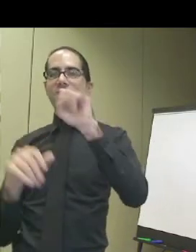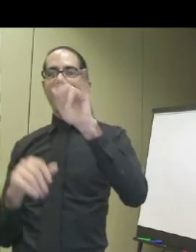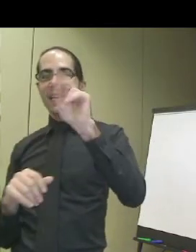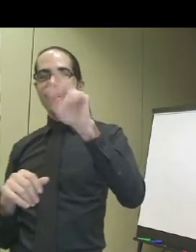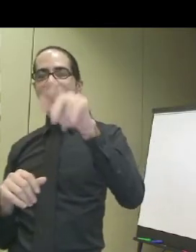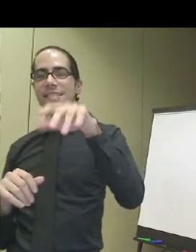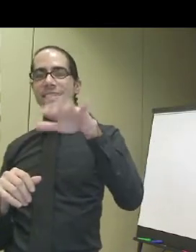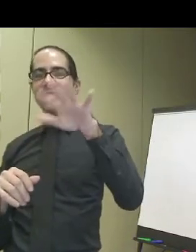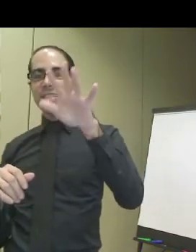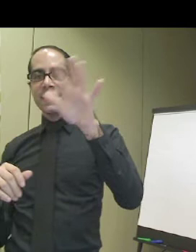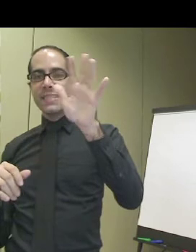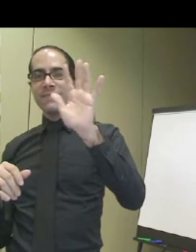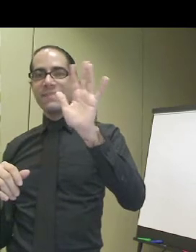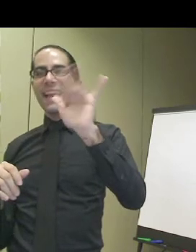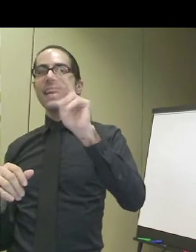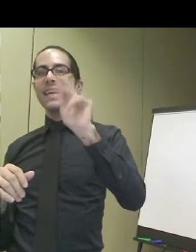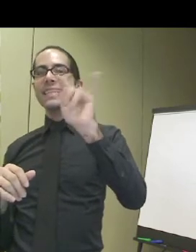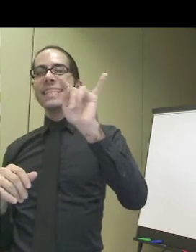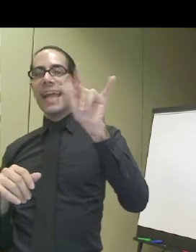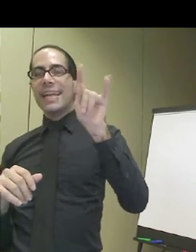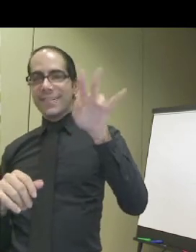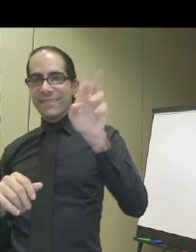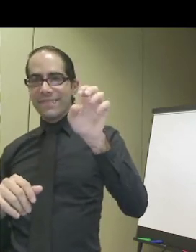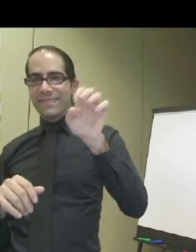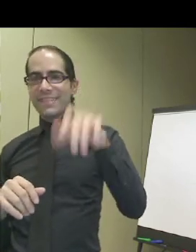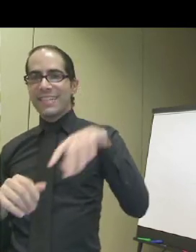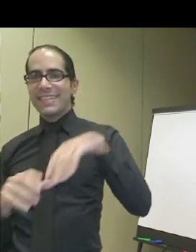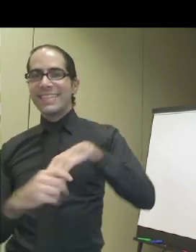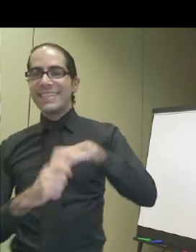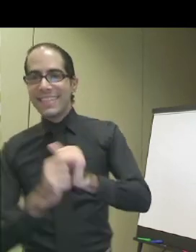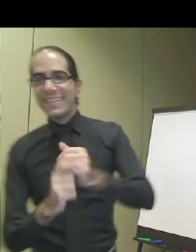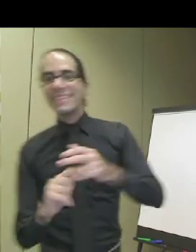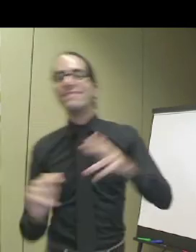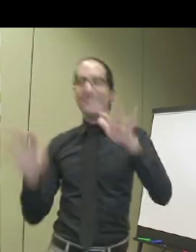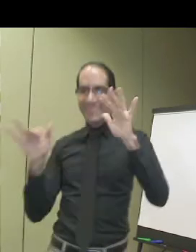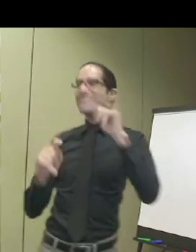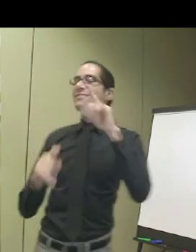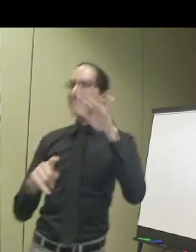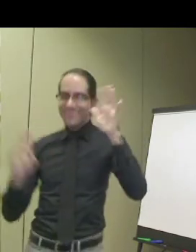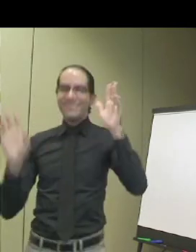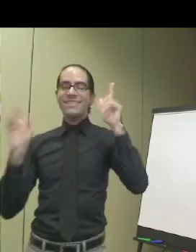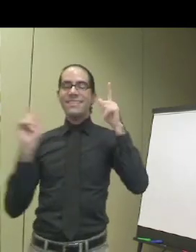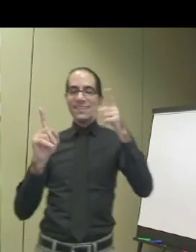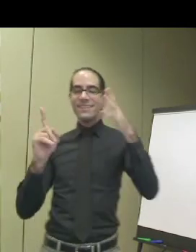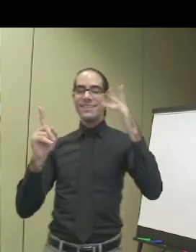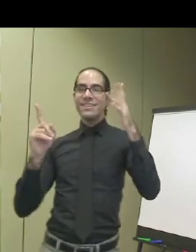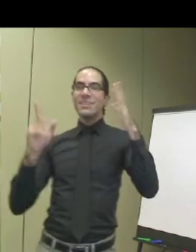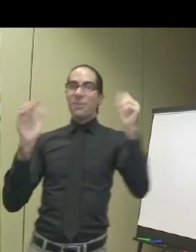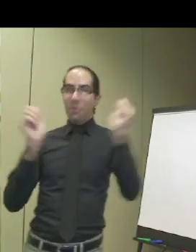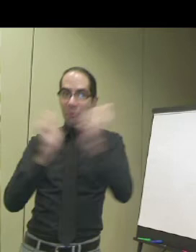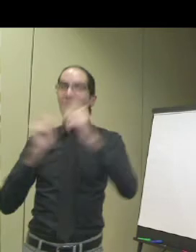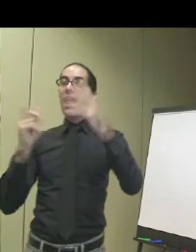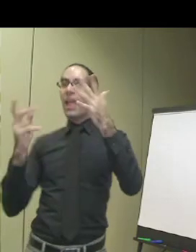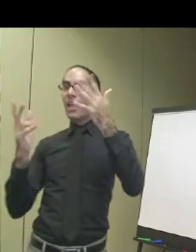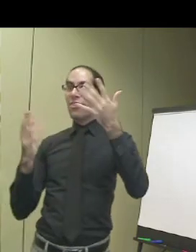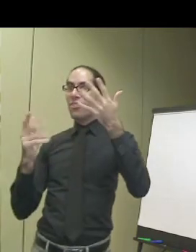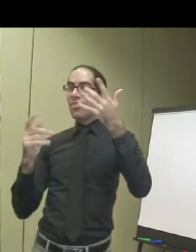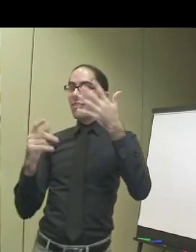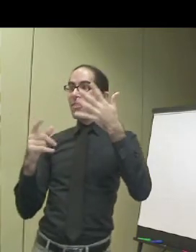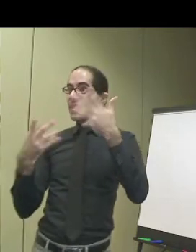The Met is innovative. I'm sorry. Initiative. We have initiatives that